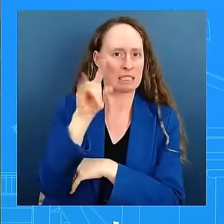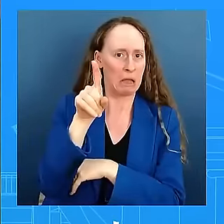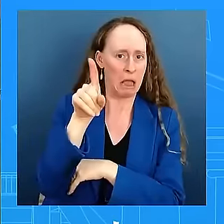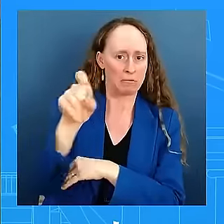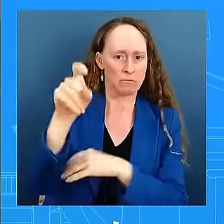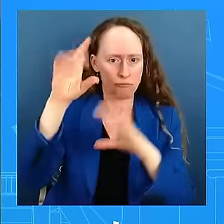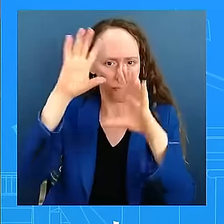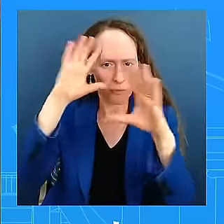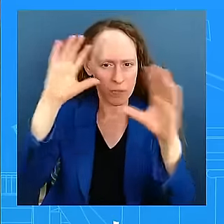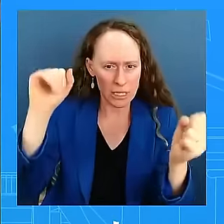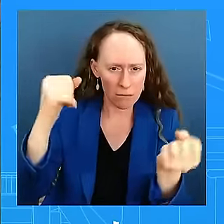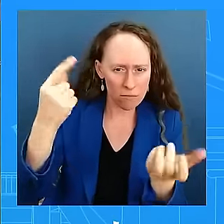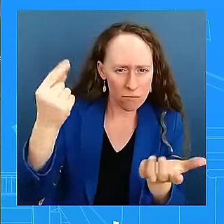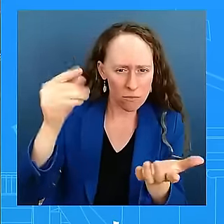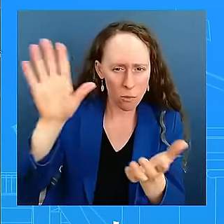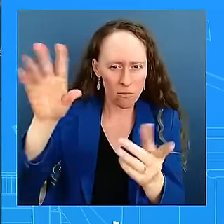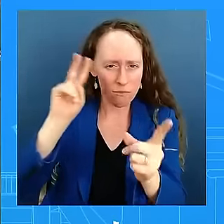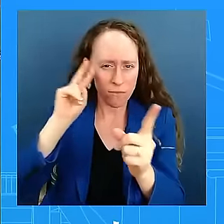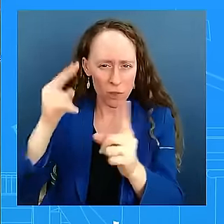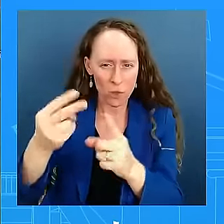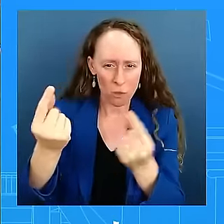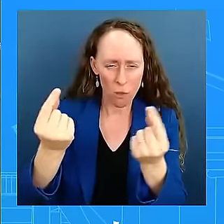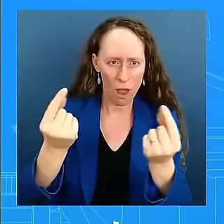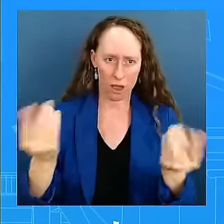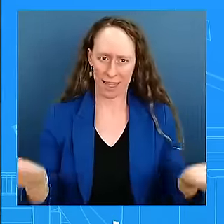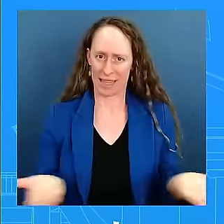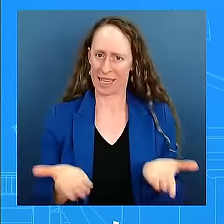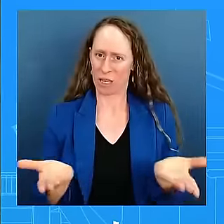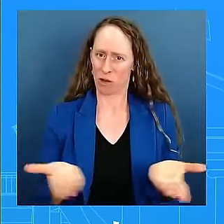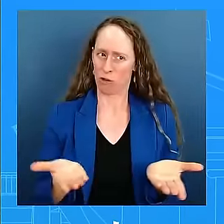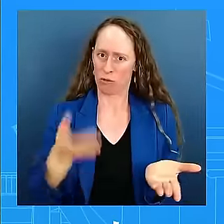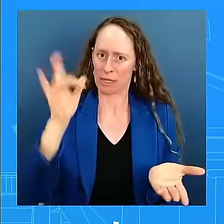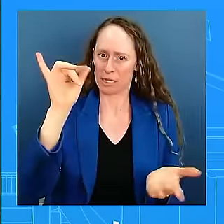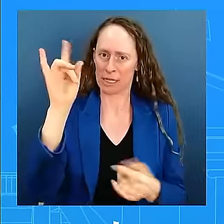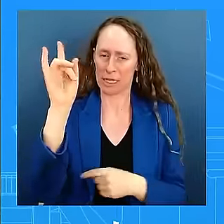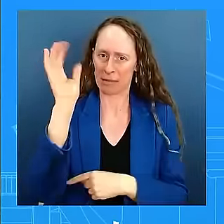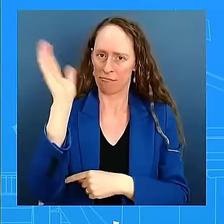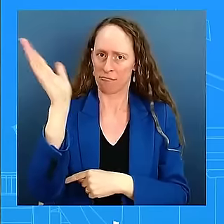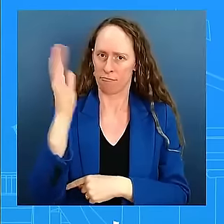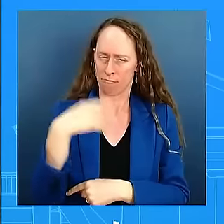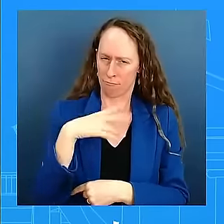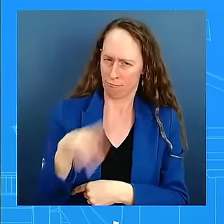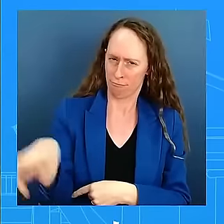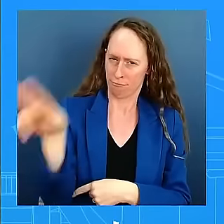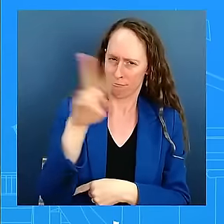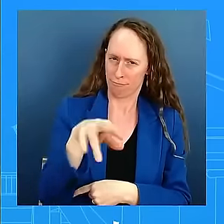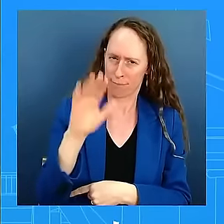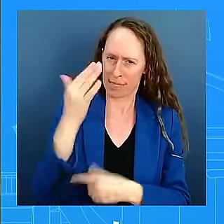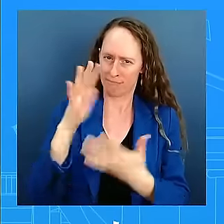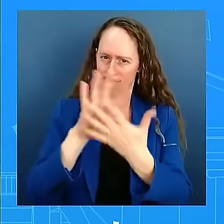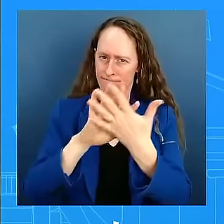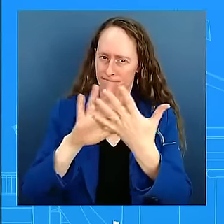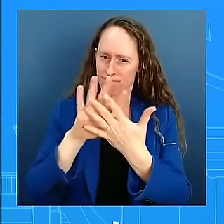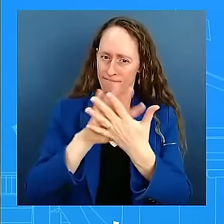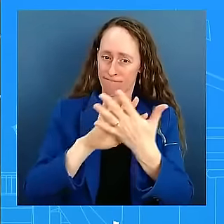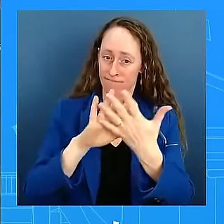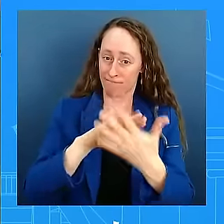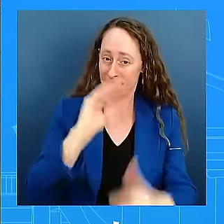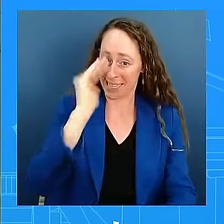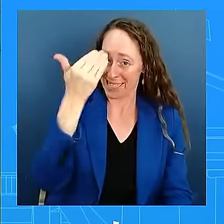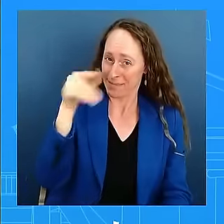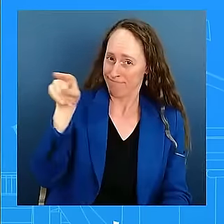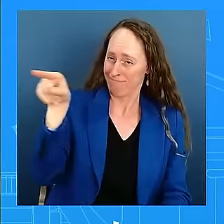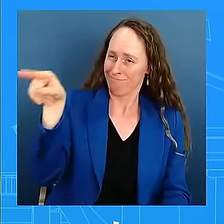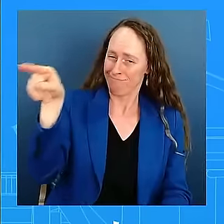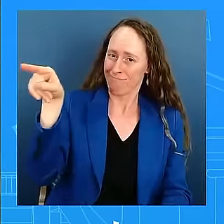analysis away as well. Well, do – does the President feel like he needs to speak with Prime